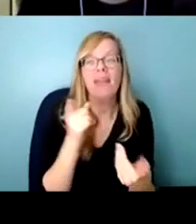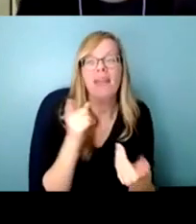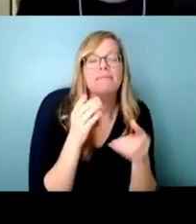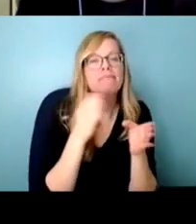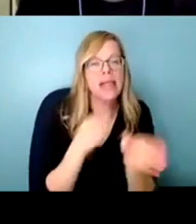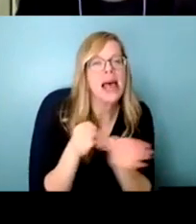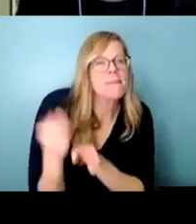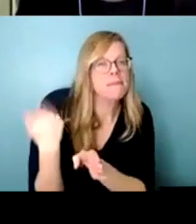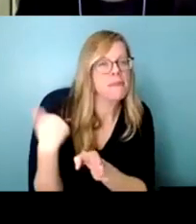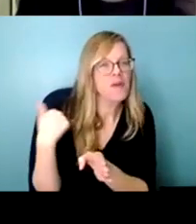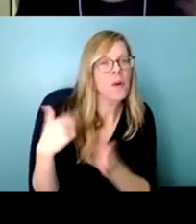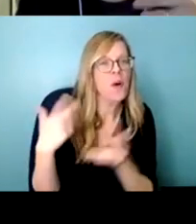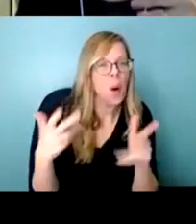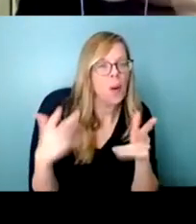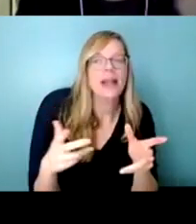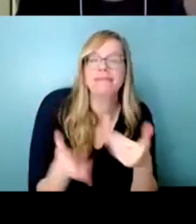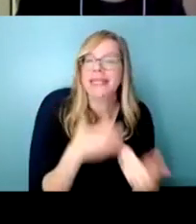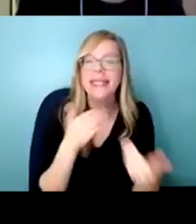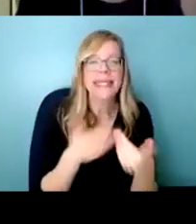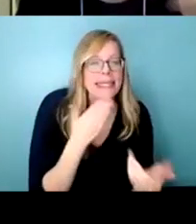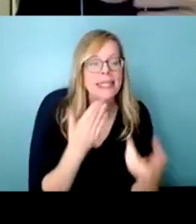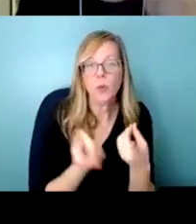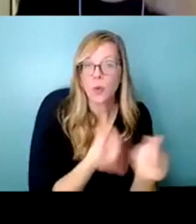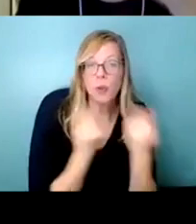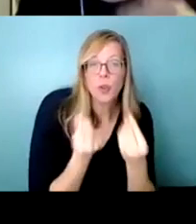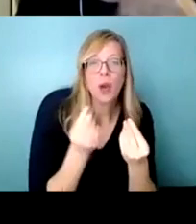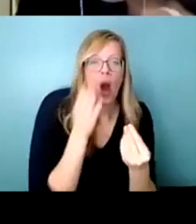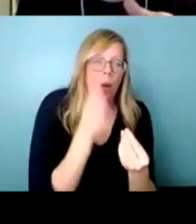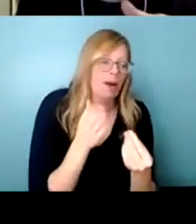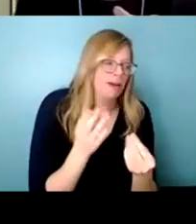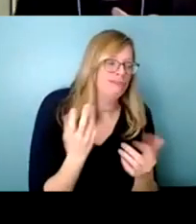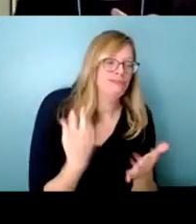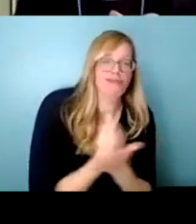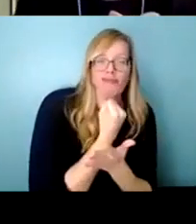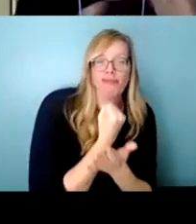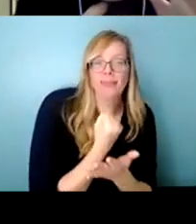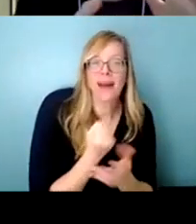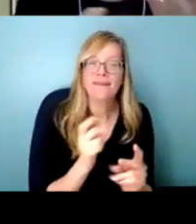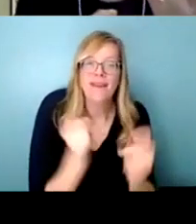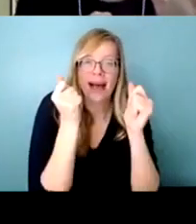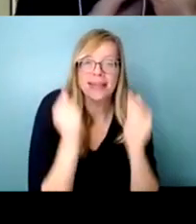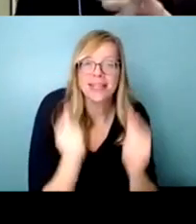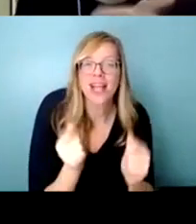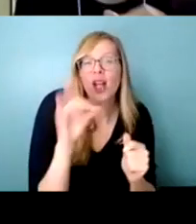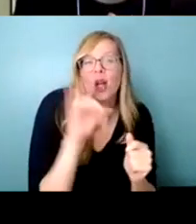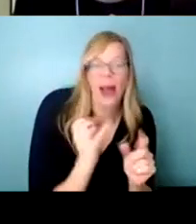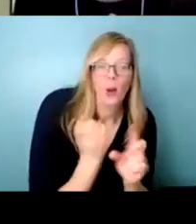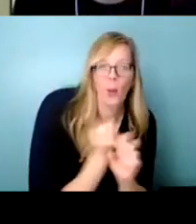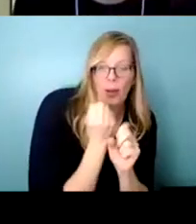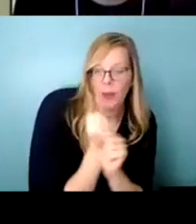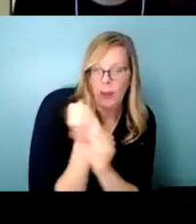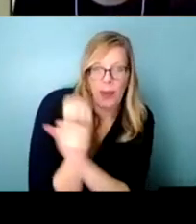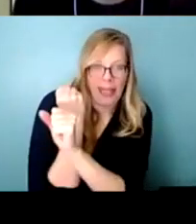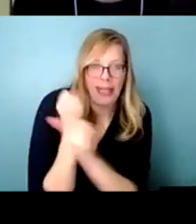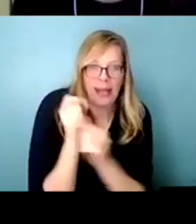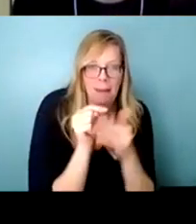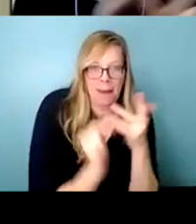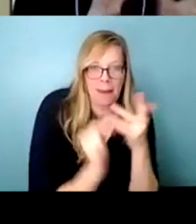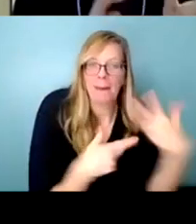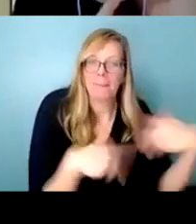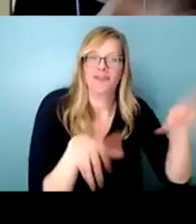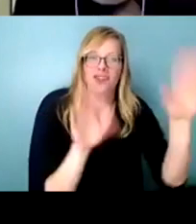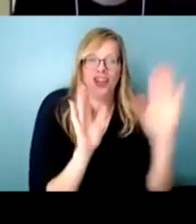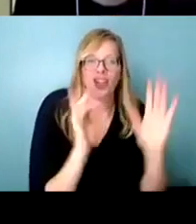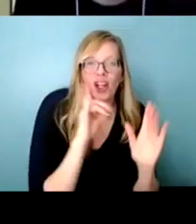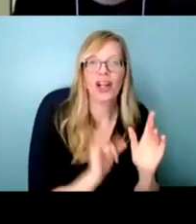platform that are are really easy to implement so they can get some sort of quick wins out right out of the gate and and show that they're